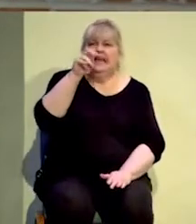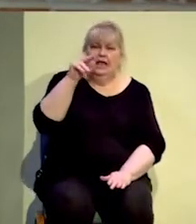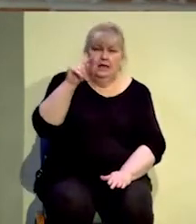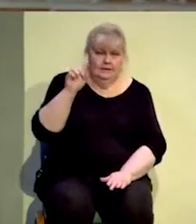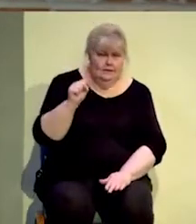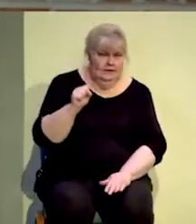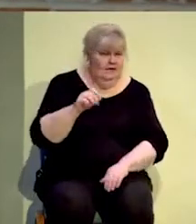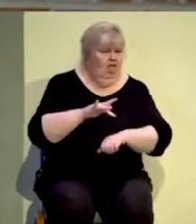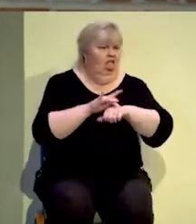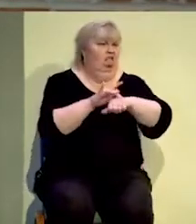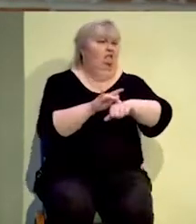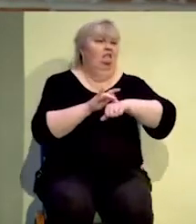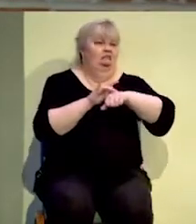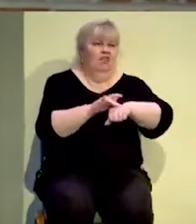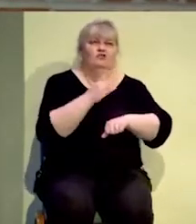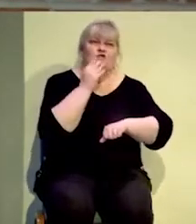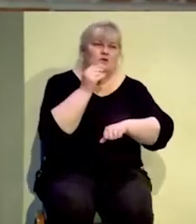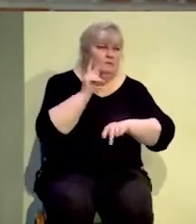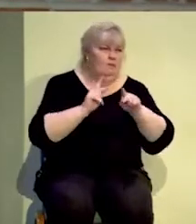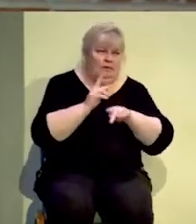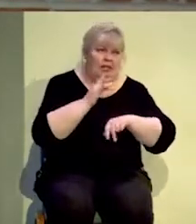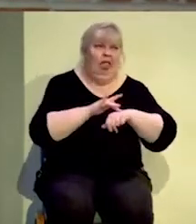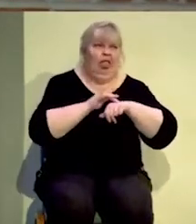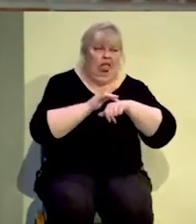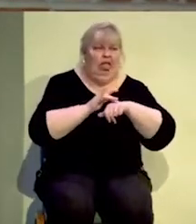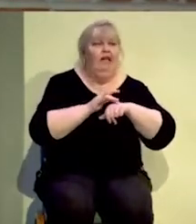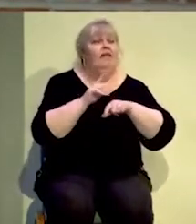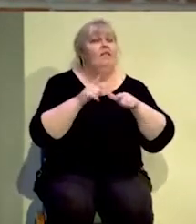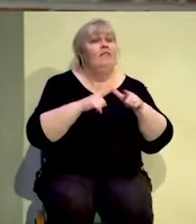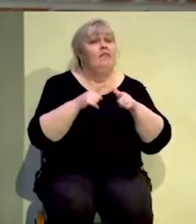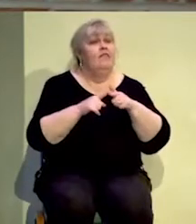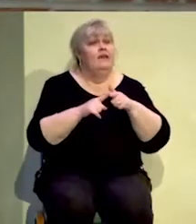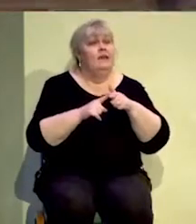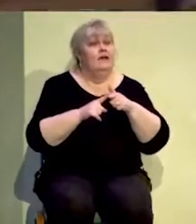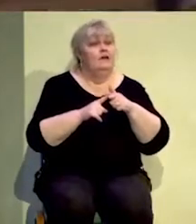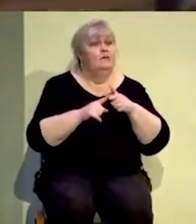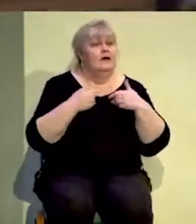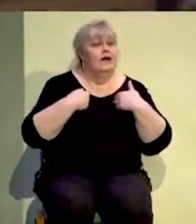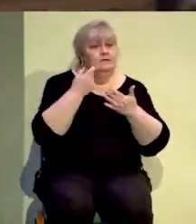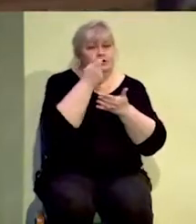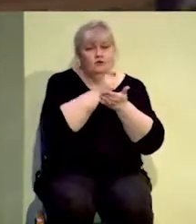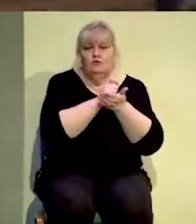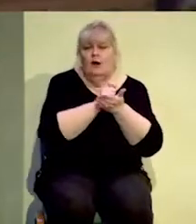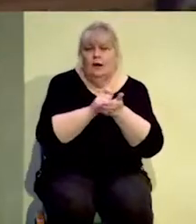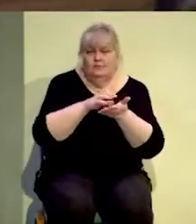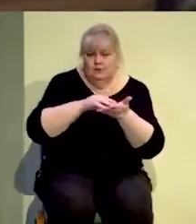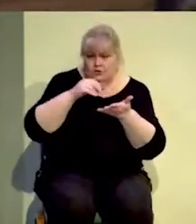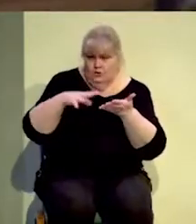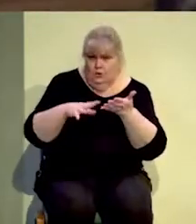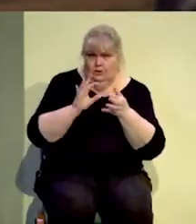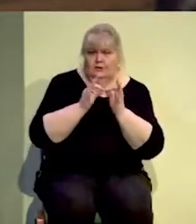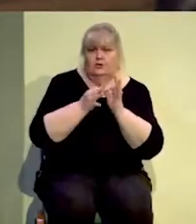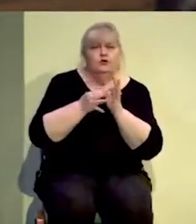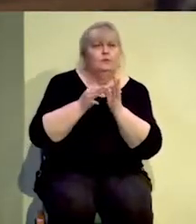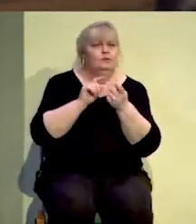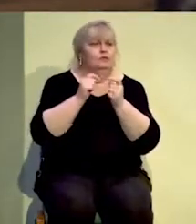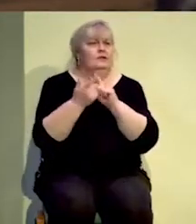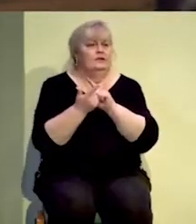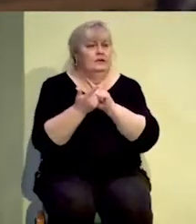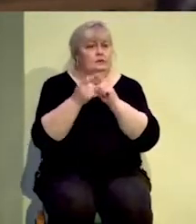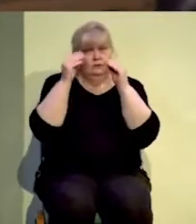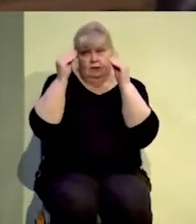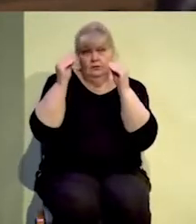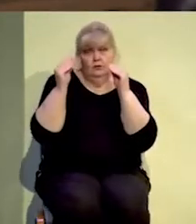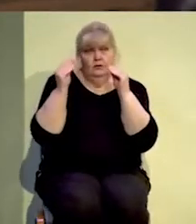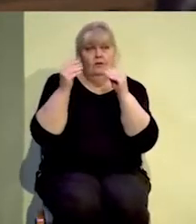fanatical Jewish patriots. And then there were, of course, the scribes, students, interpreters, and teachers